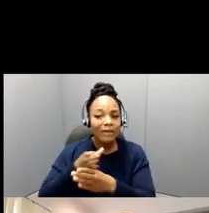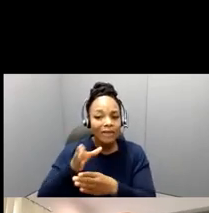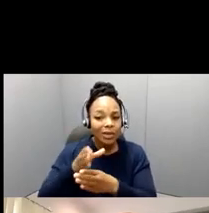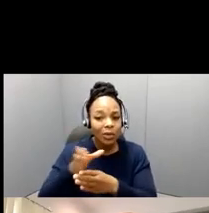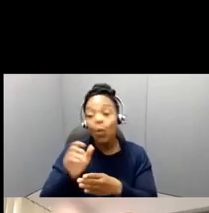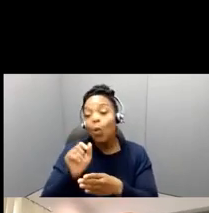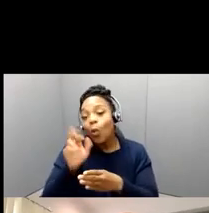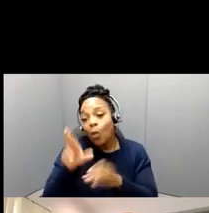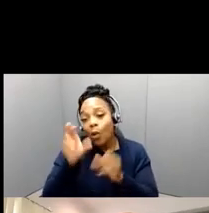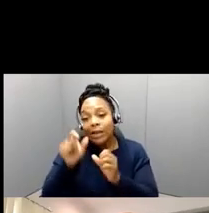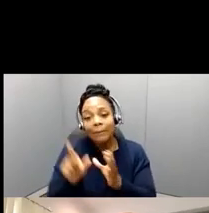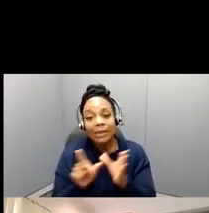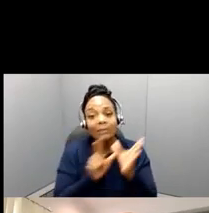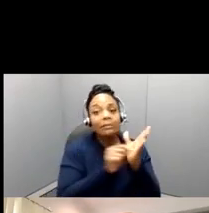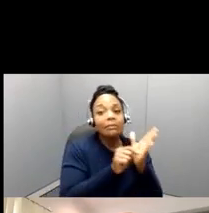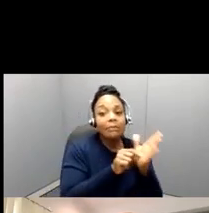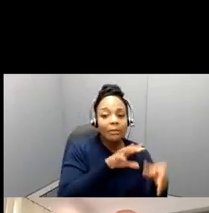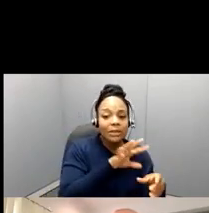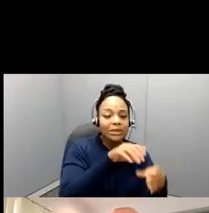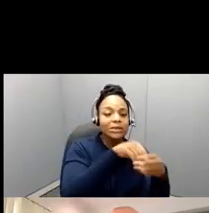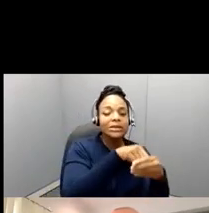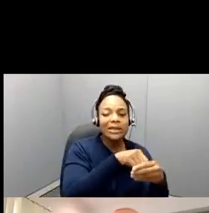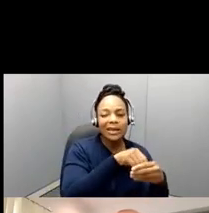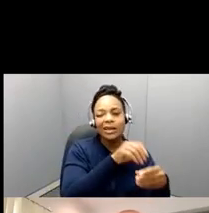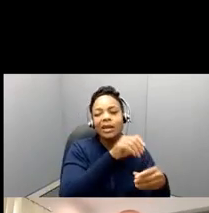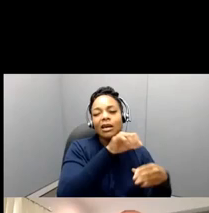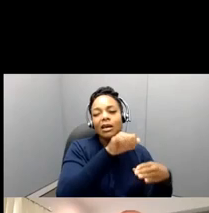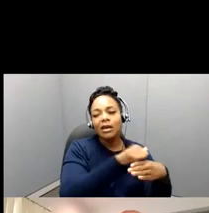the field of education and education research.